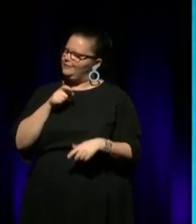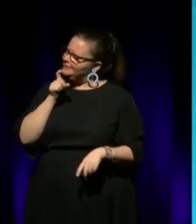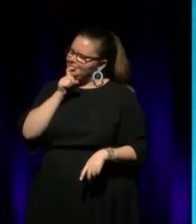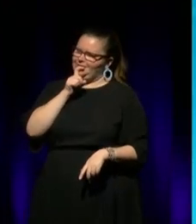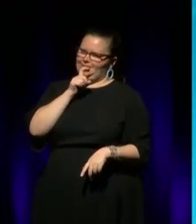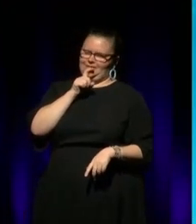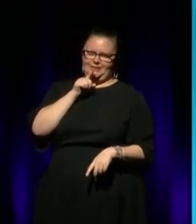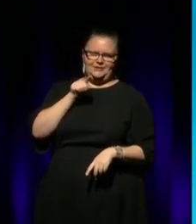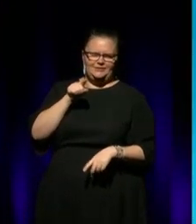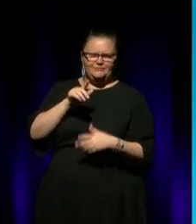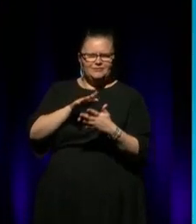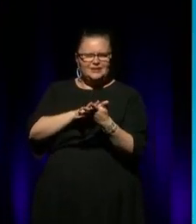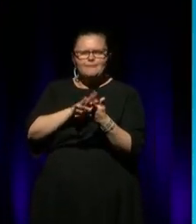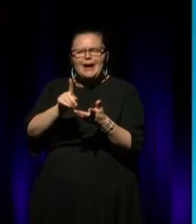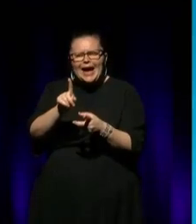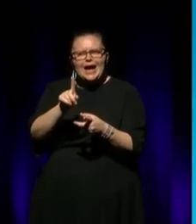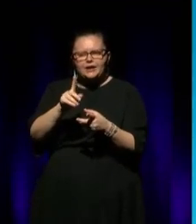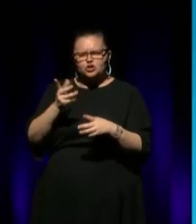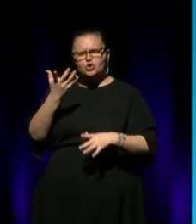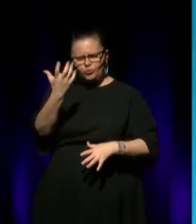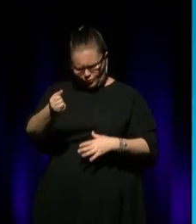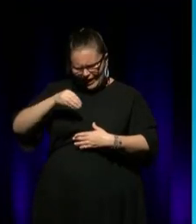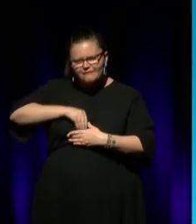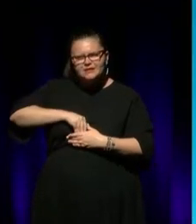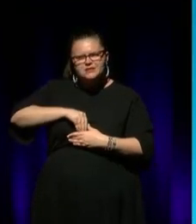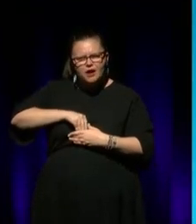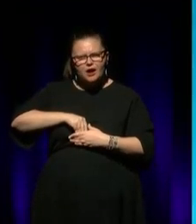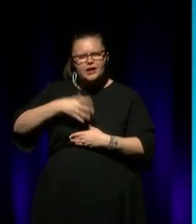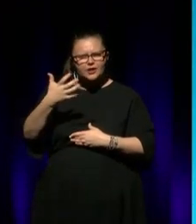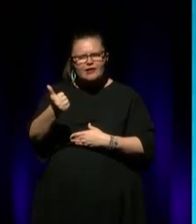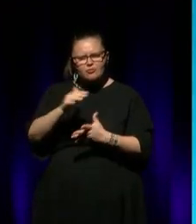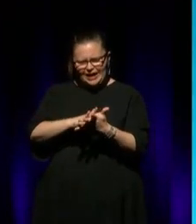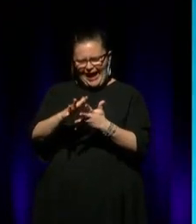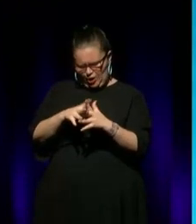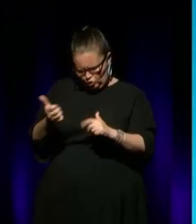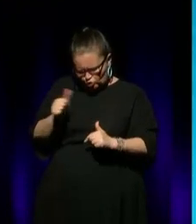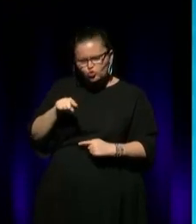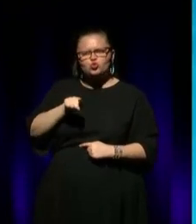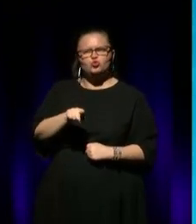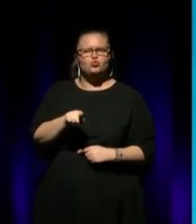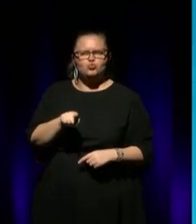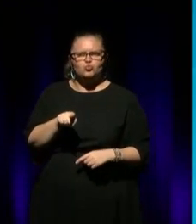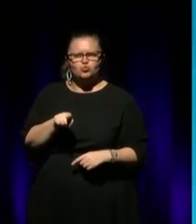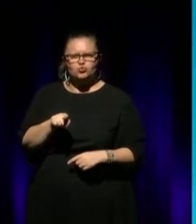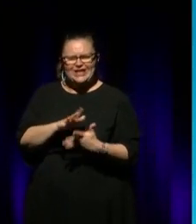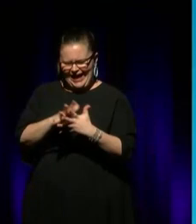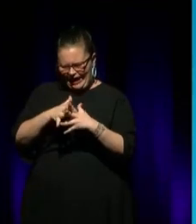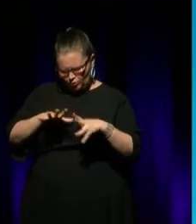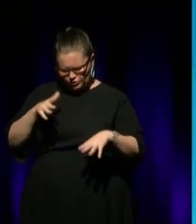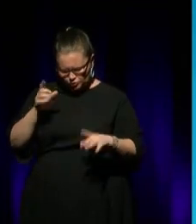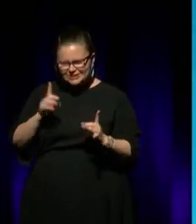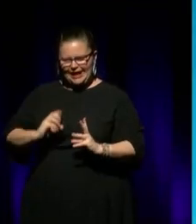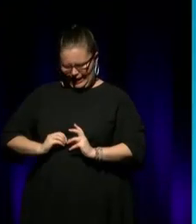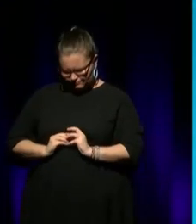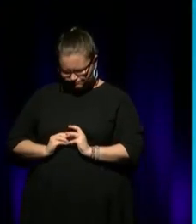you're... It's the way we trigger it. I always say that. Like it's there. It's the way you choose how you want to trigger it. You choose how